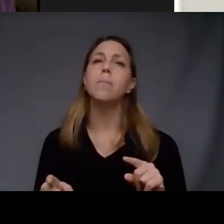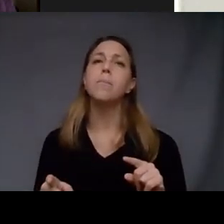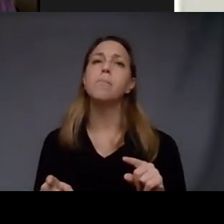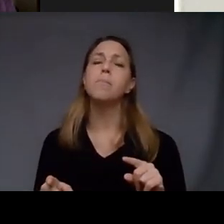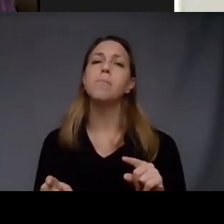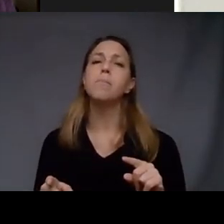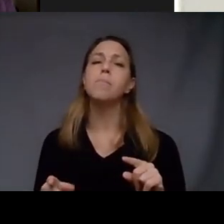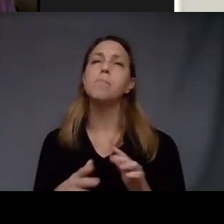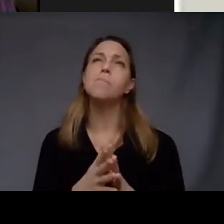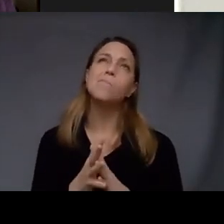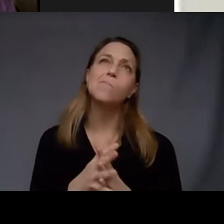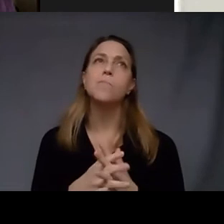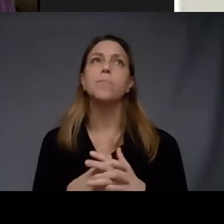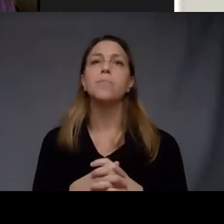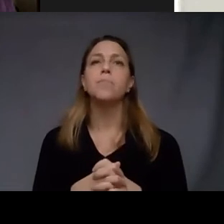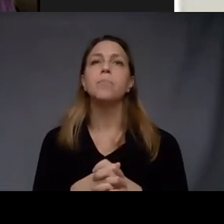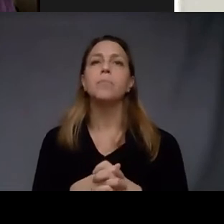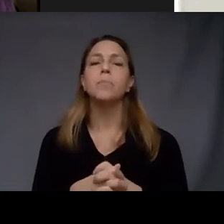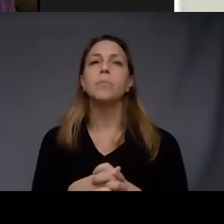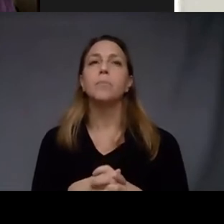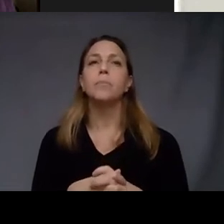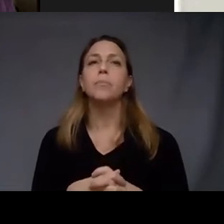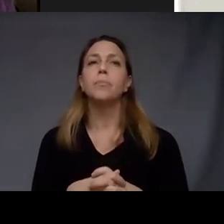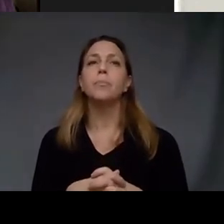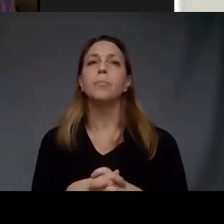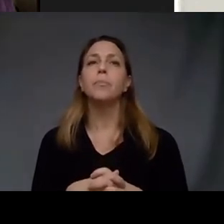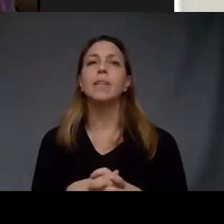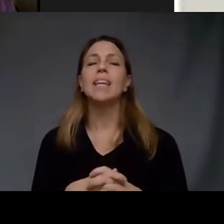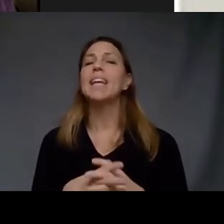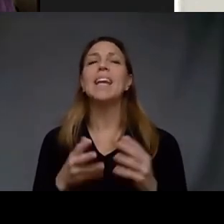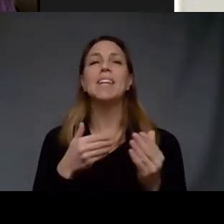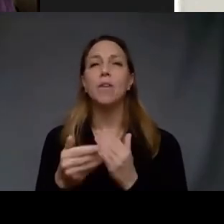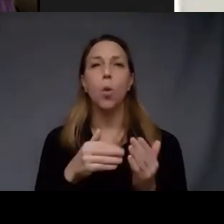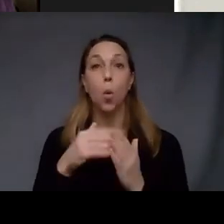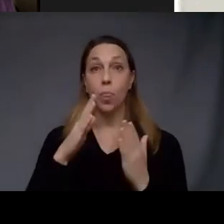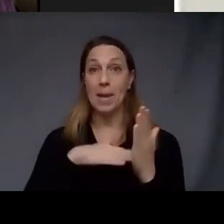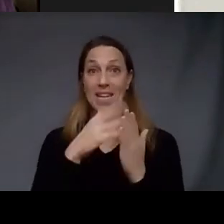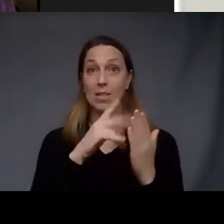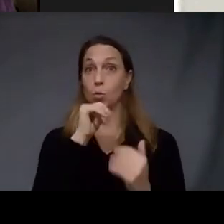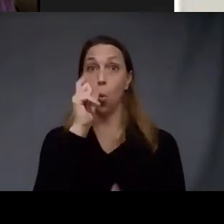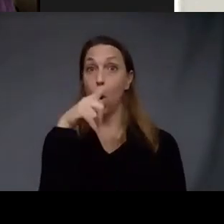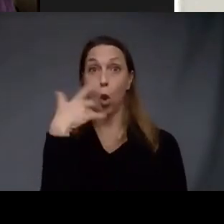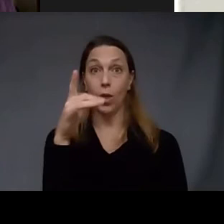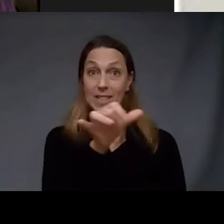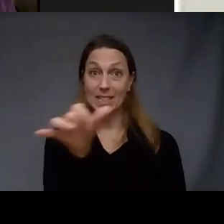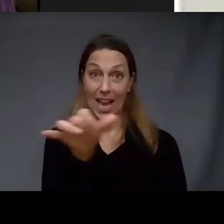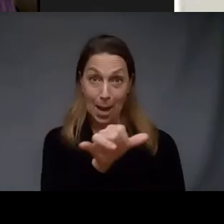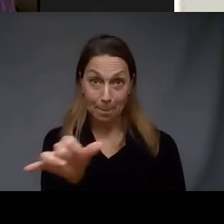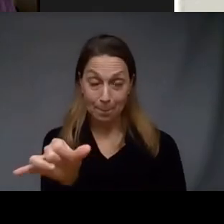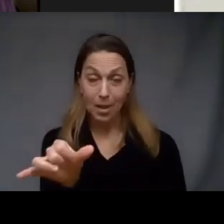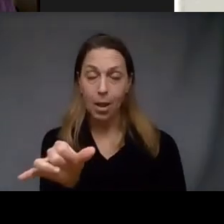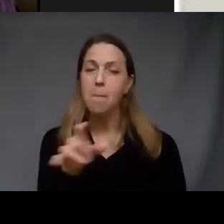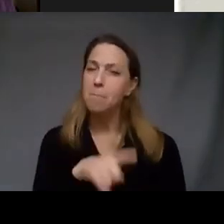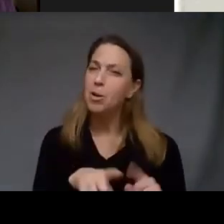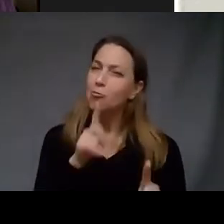what I would say is actually even though the paintings don't look the same at all they really are